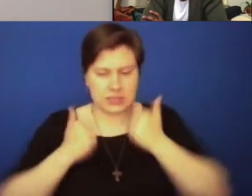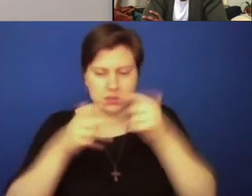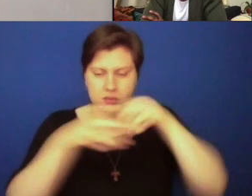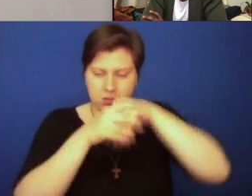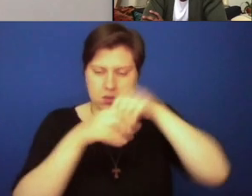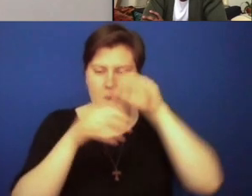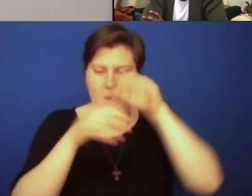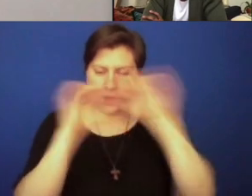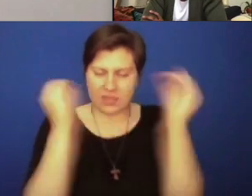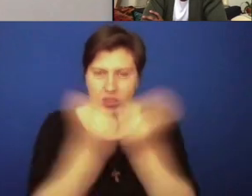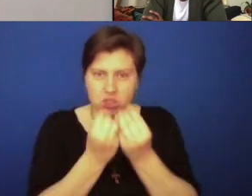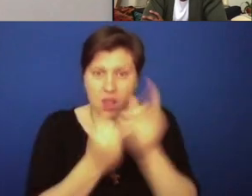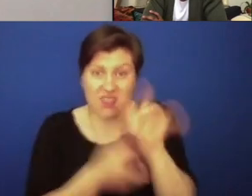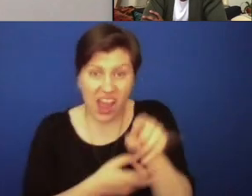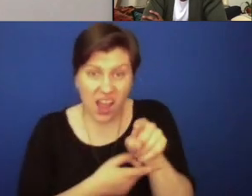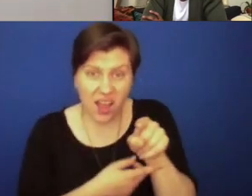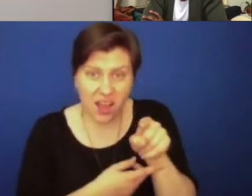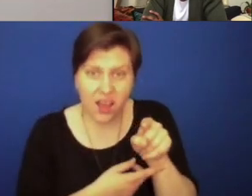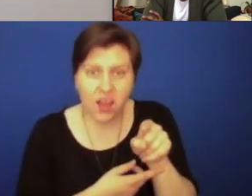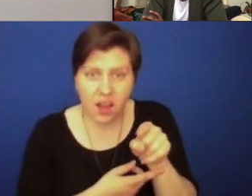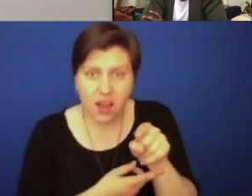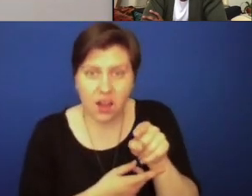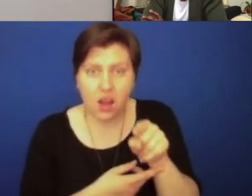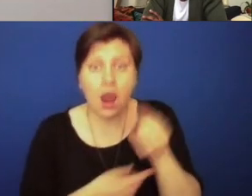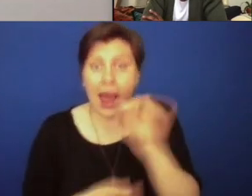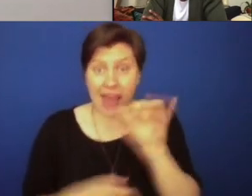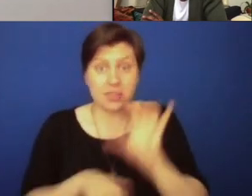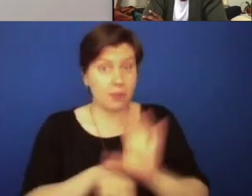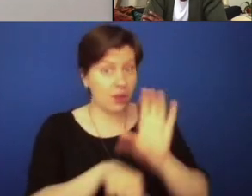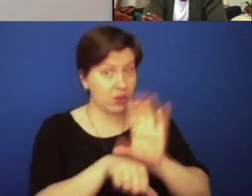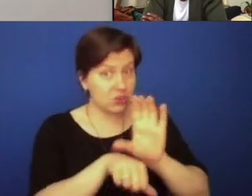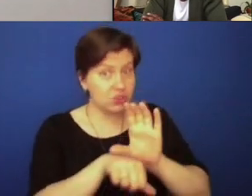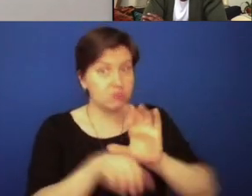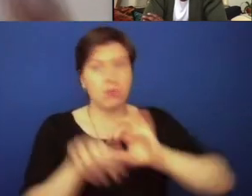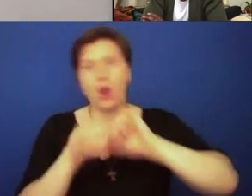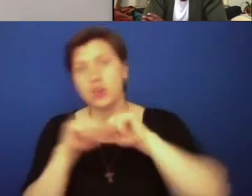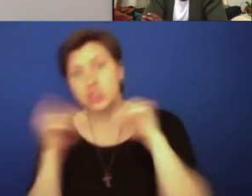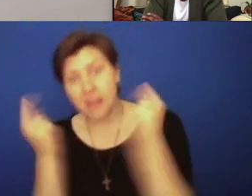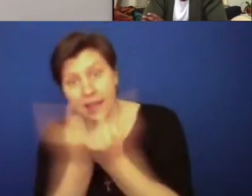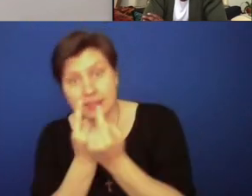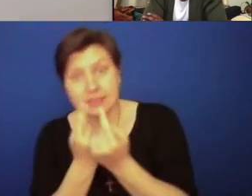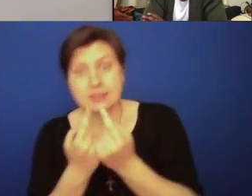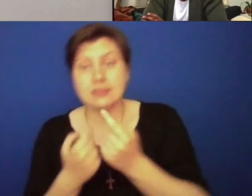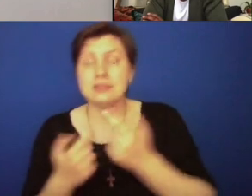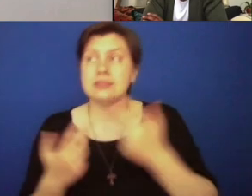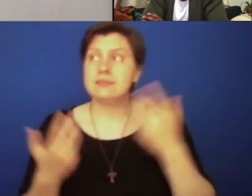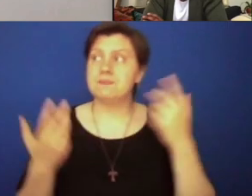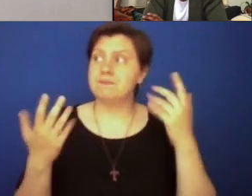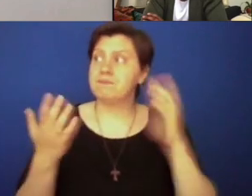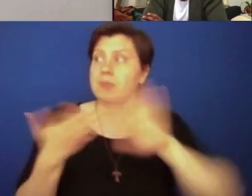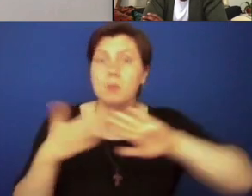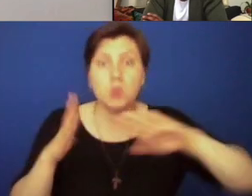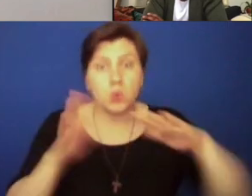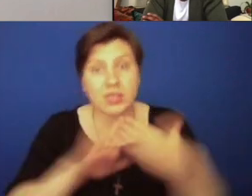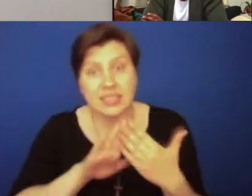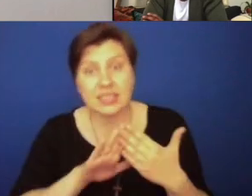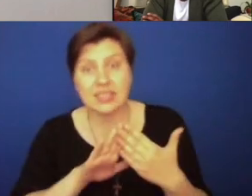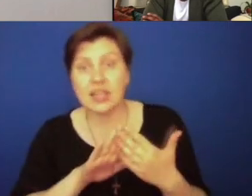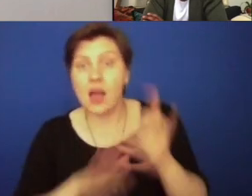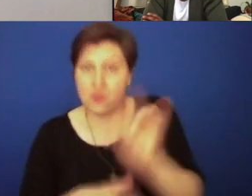that exist in your organization. And so doing that internal audit as a parish, as archdiocese, as a